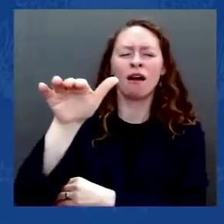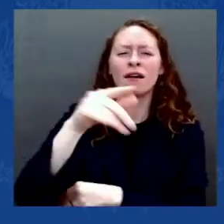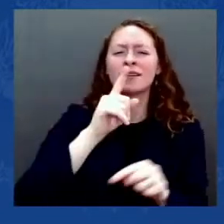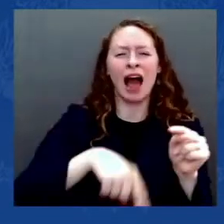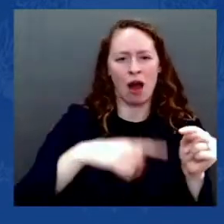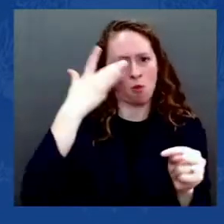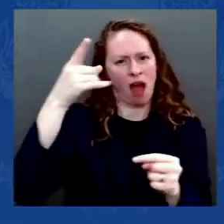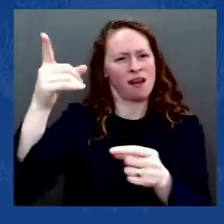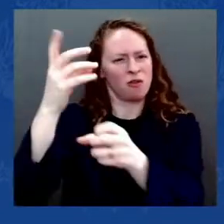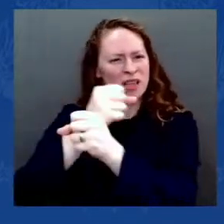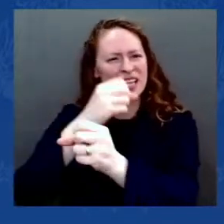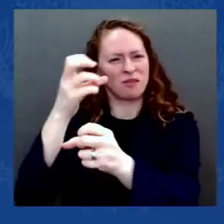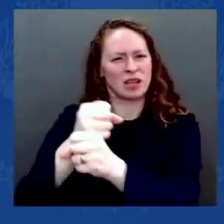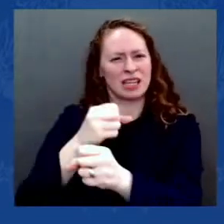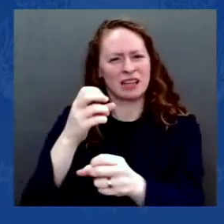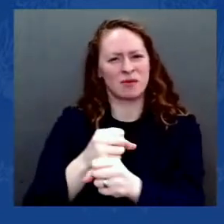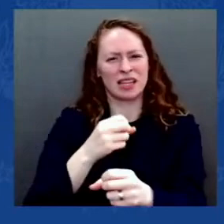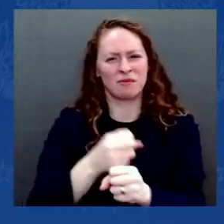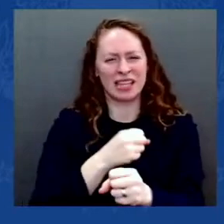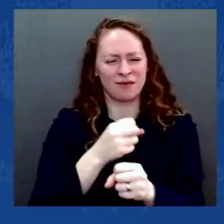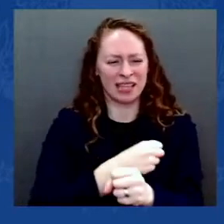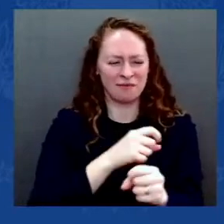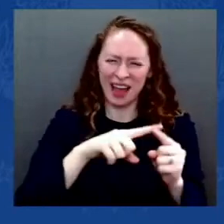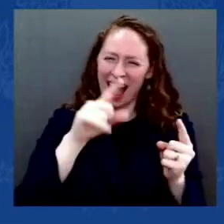But the presidential race was flawed.